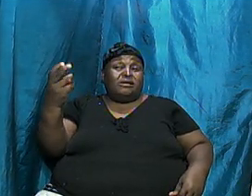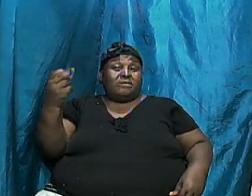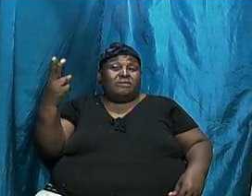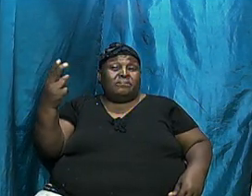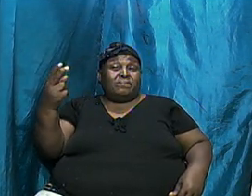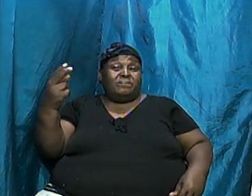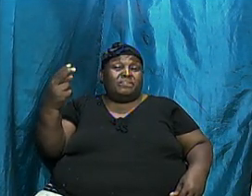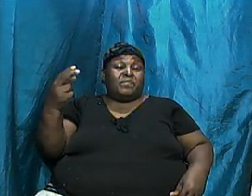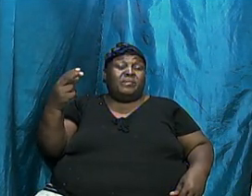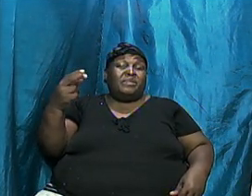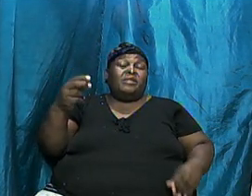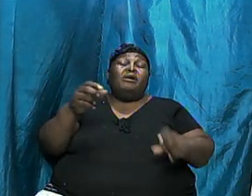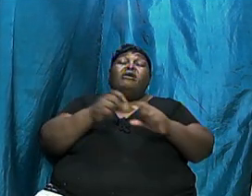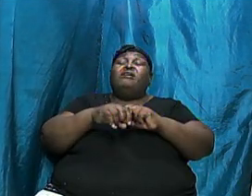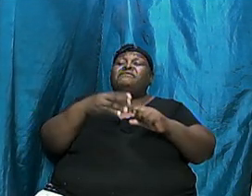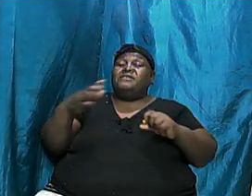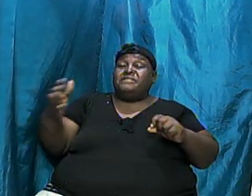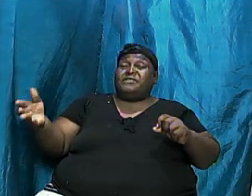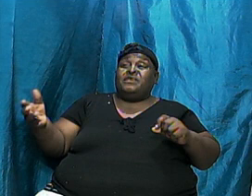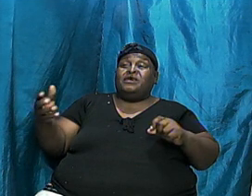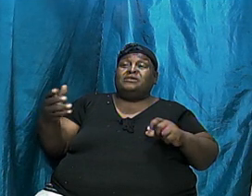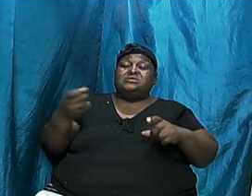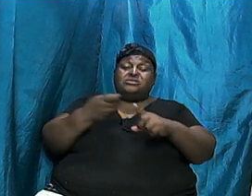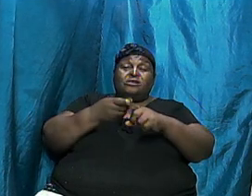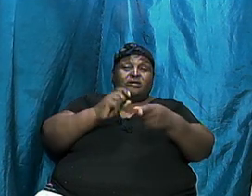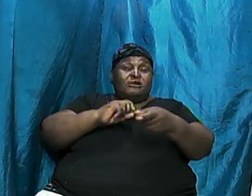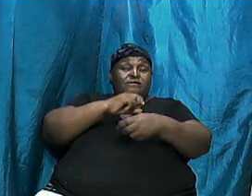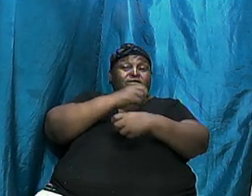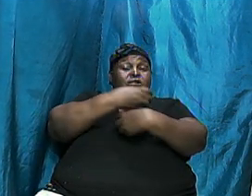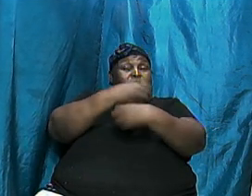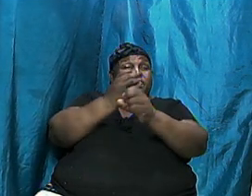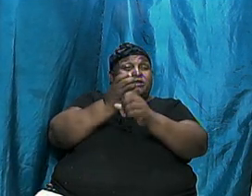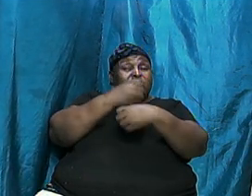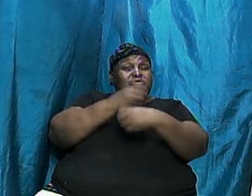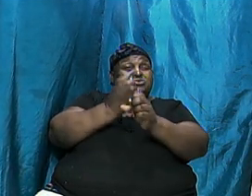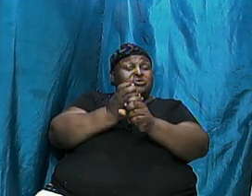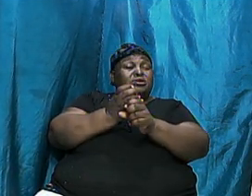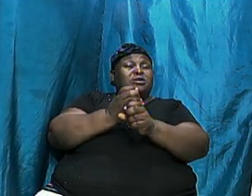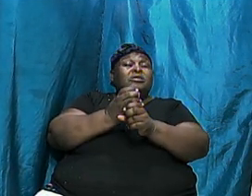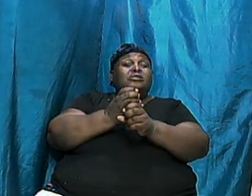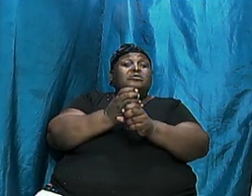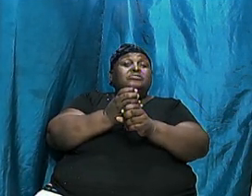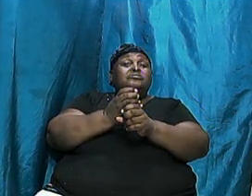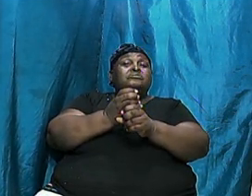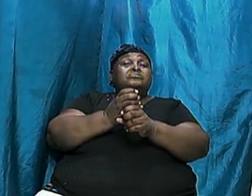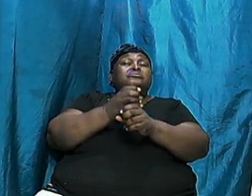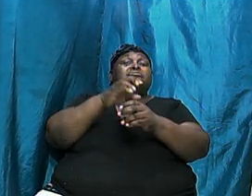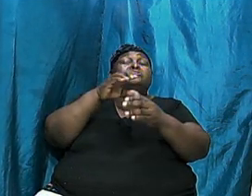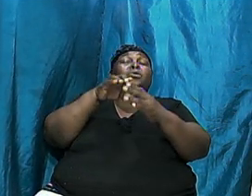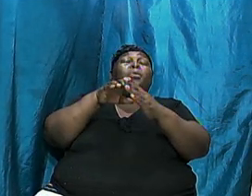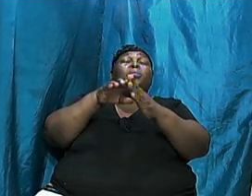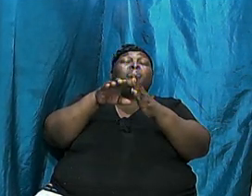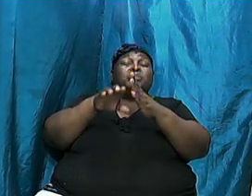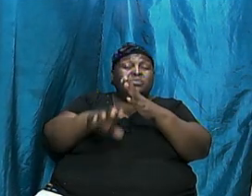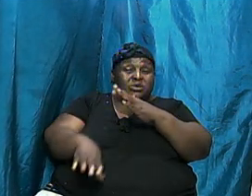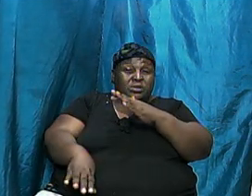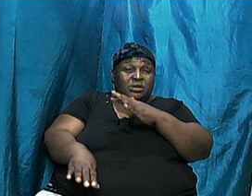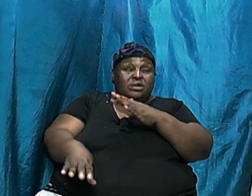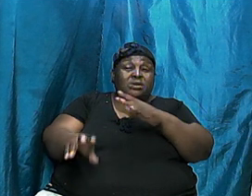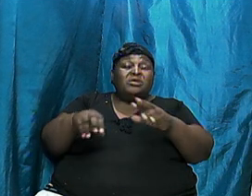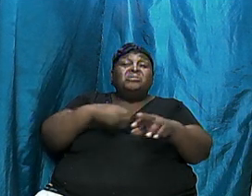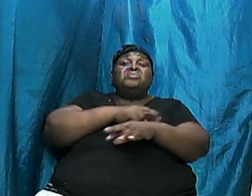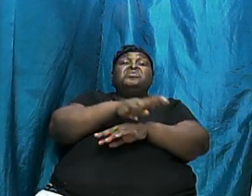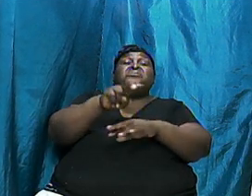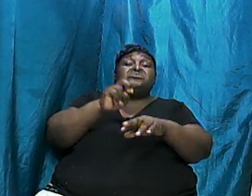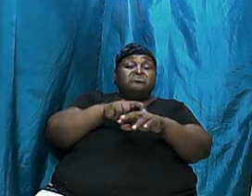breakdown of things from the creation right down to the nations